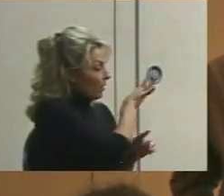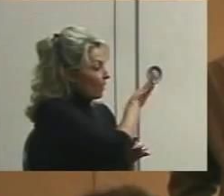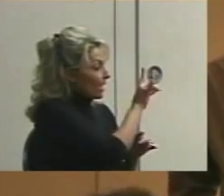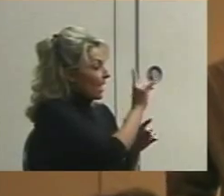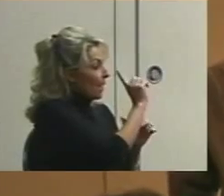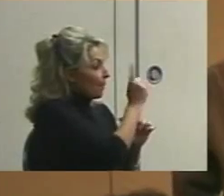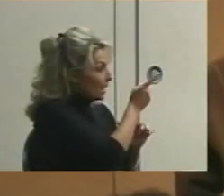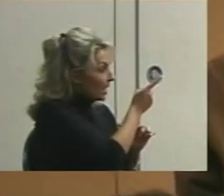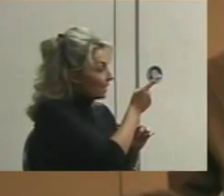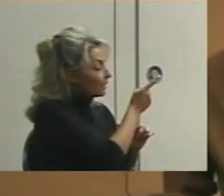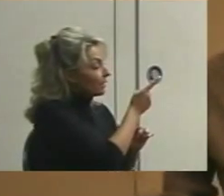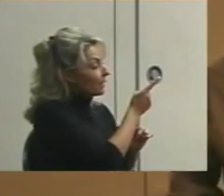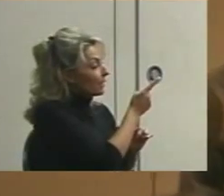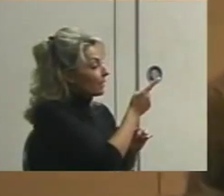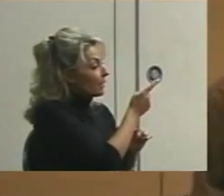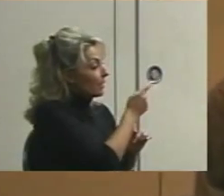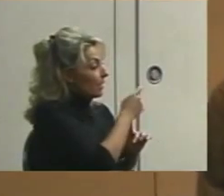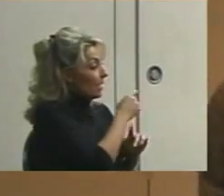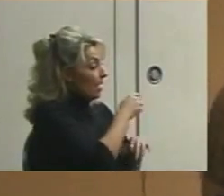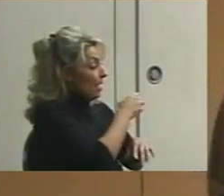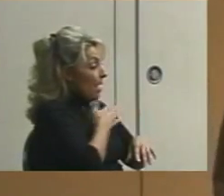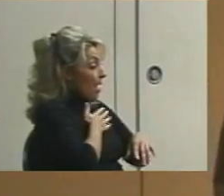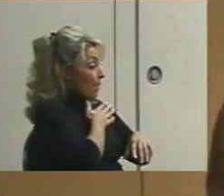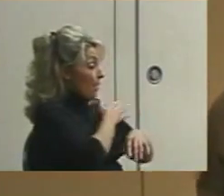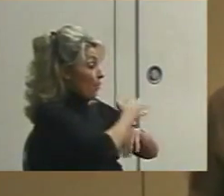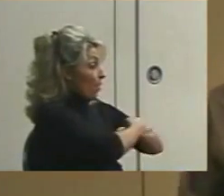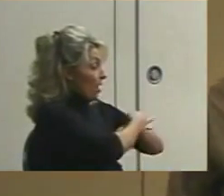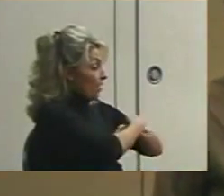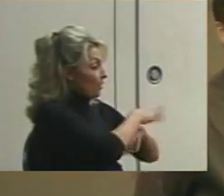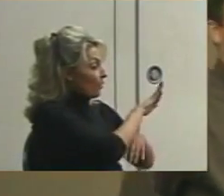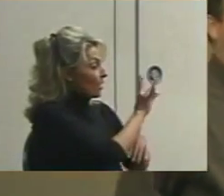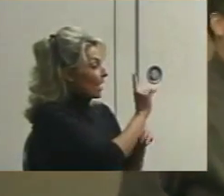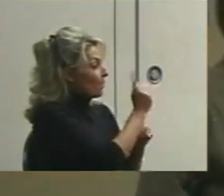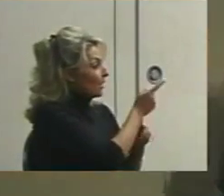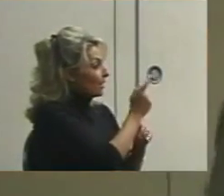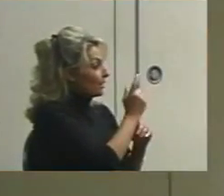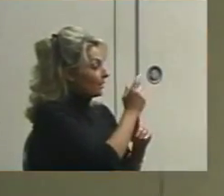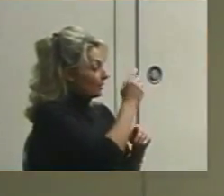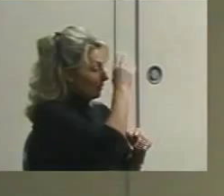minutes of that, on my stopwatch, 48 minutes, he was out of seat.